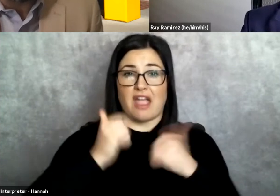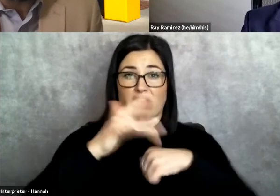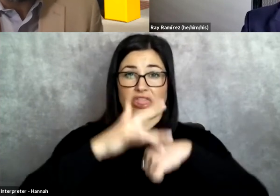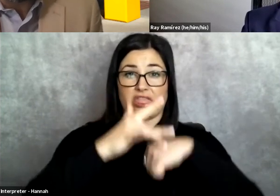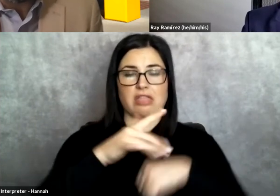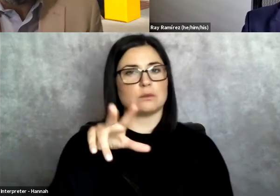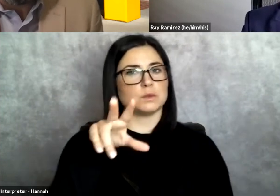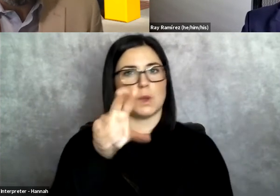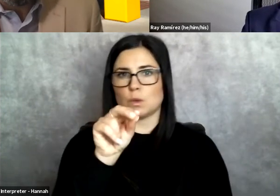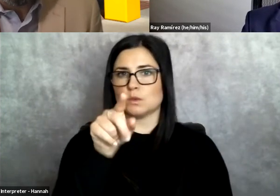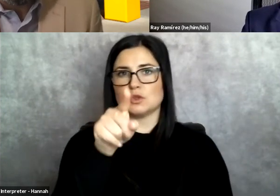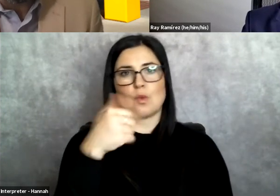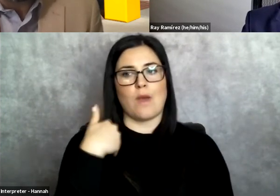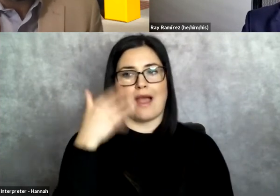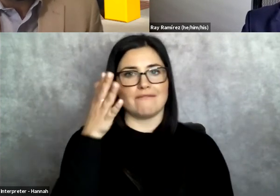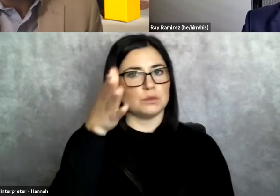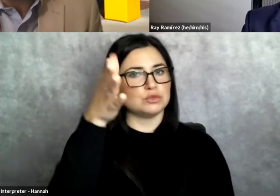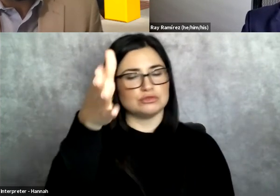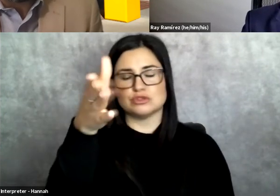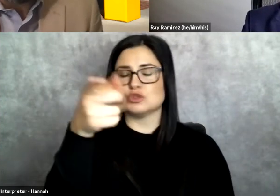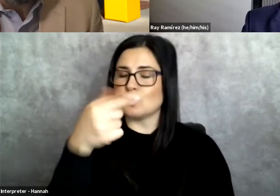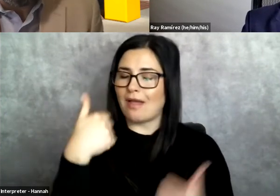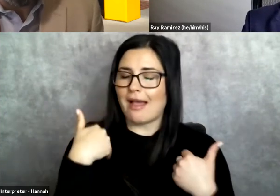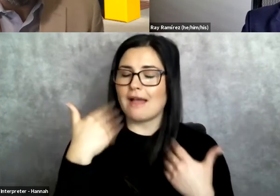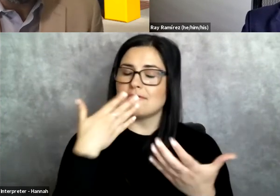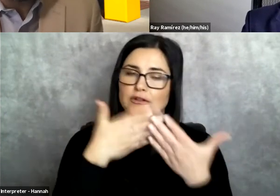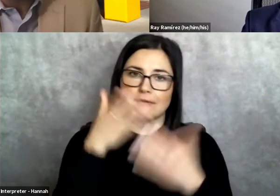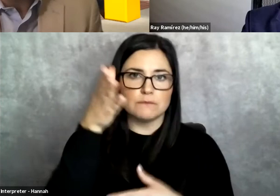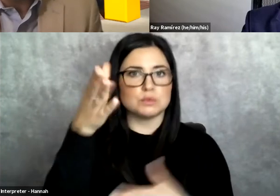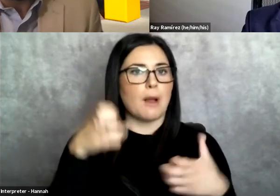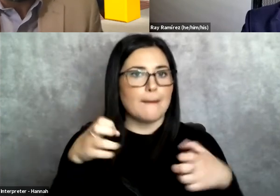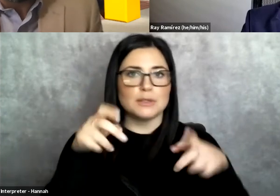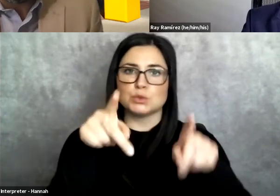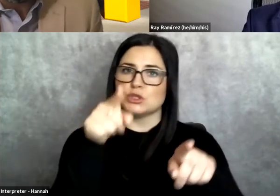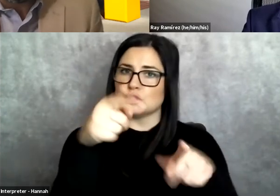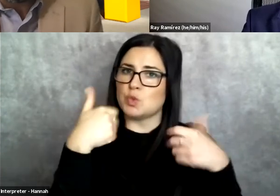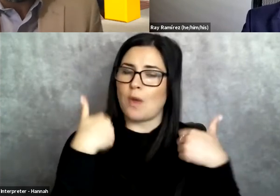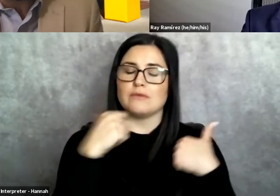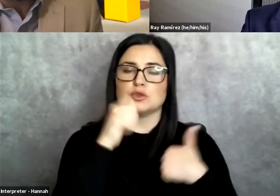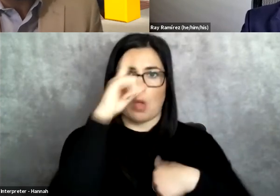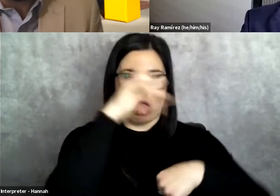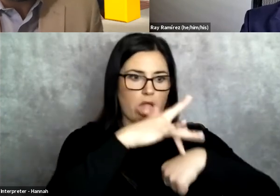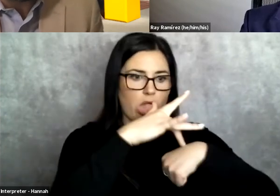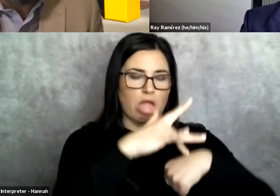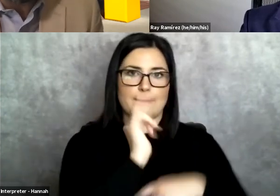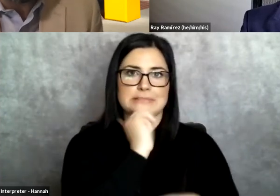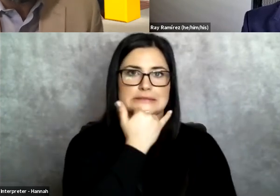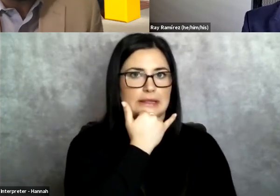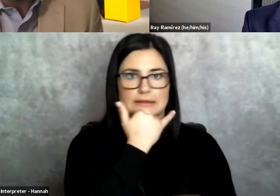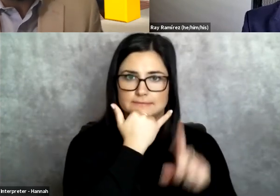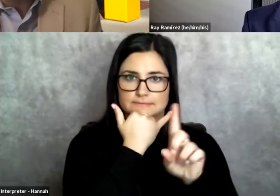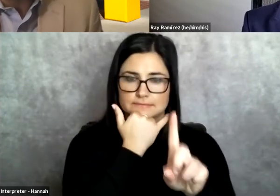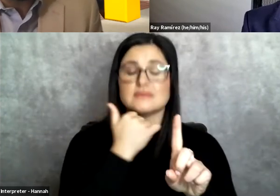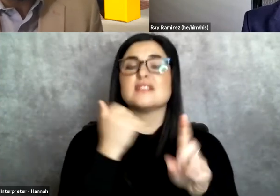a whole future ahead of you. I mean, and there are opportunities to move forward, right? And there are many examples